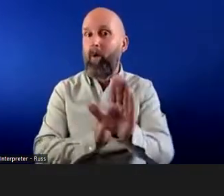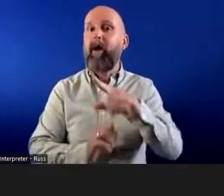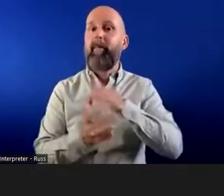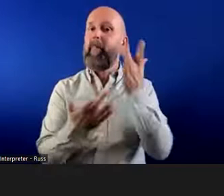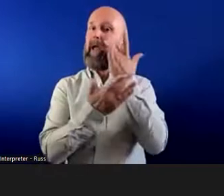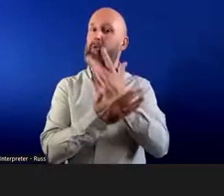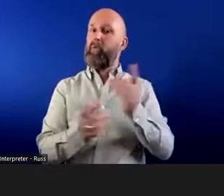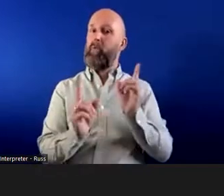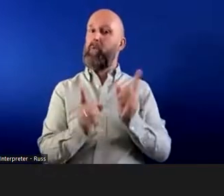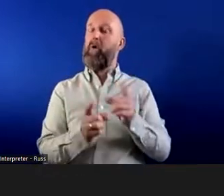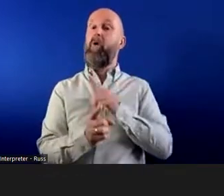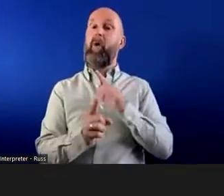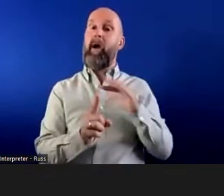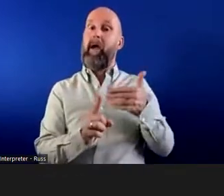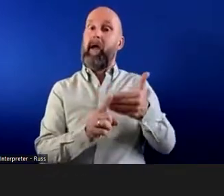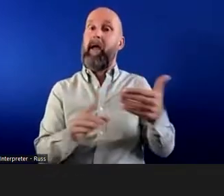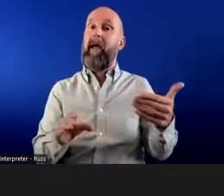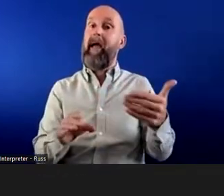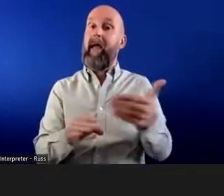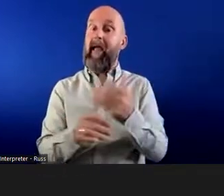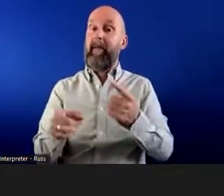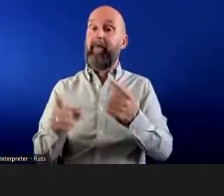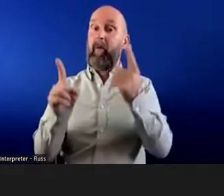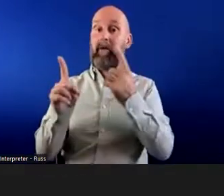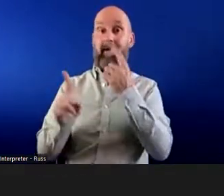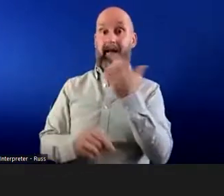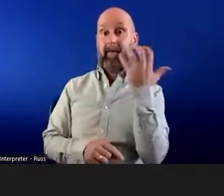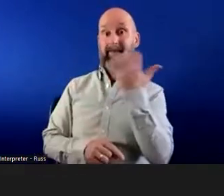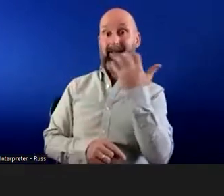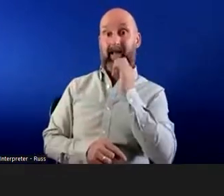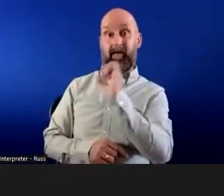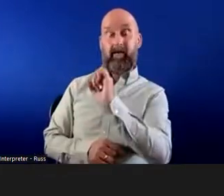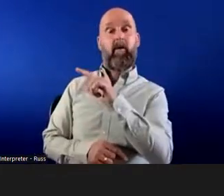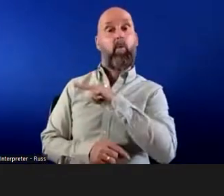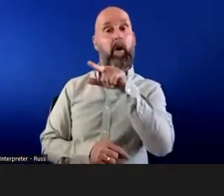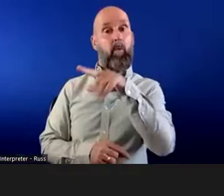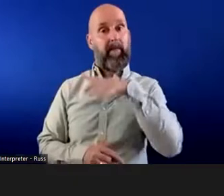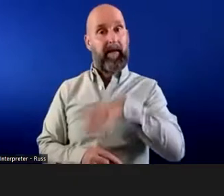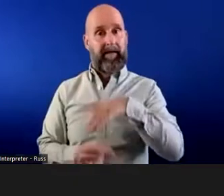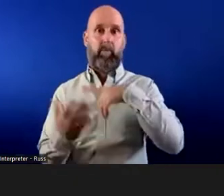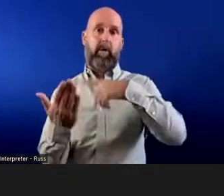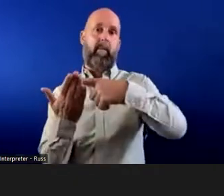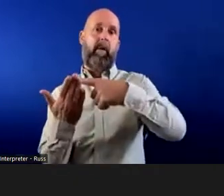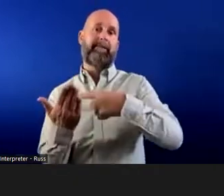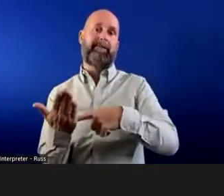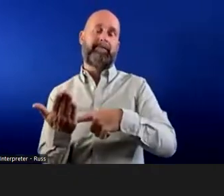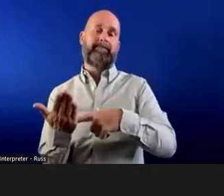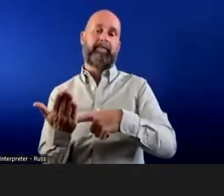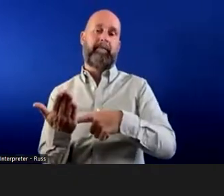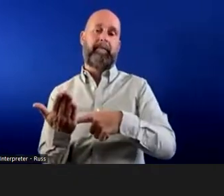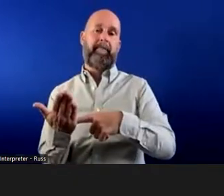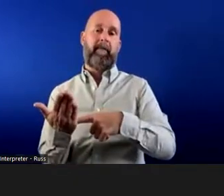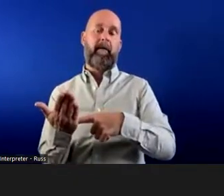of where an employer can get this wrong in terms of their own particular requirements and policies. So it